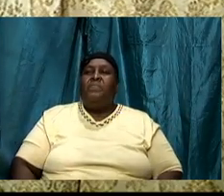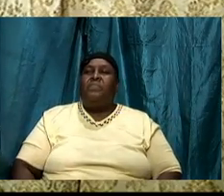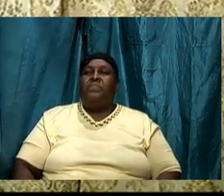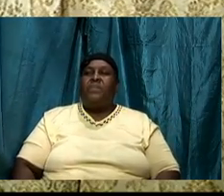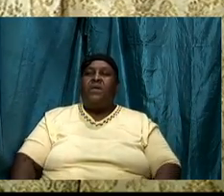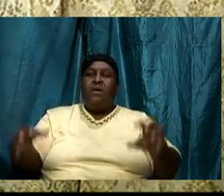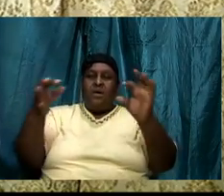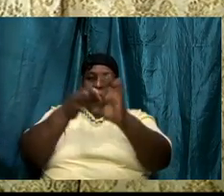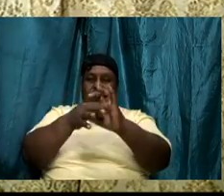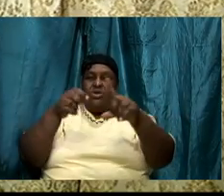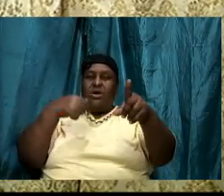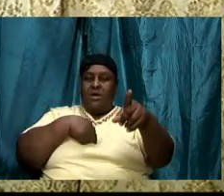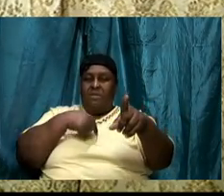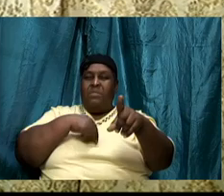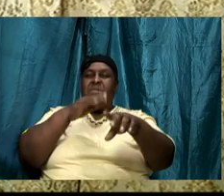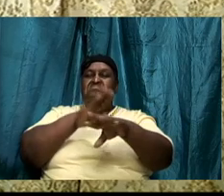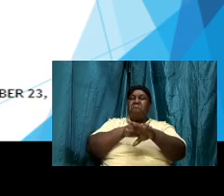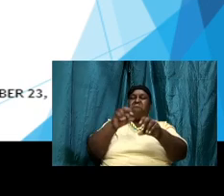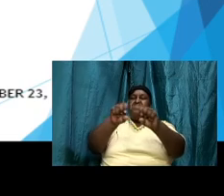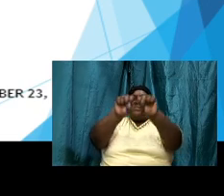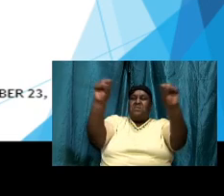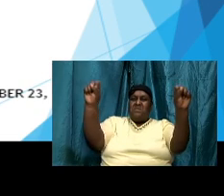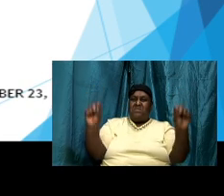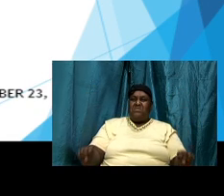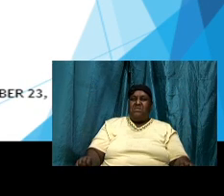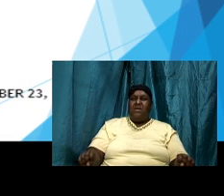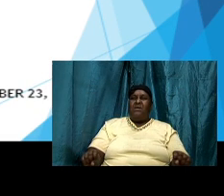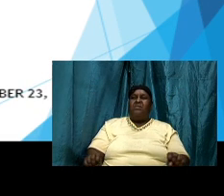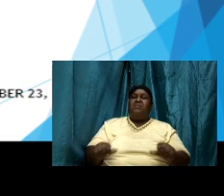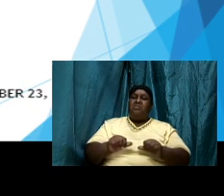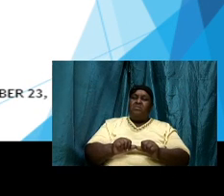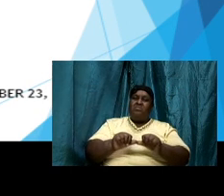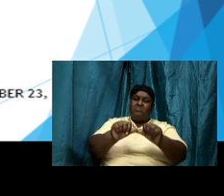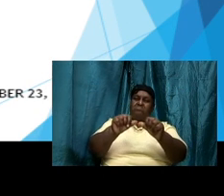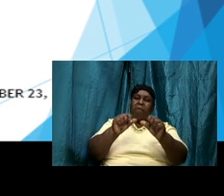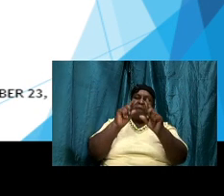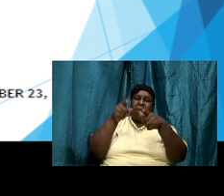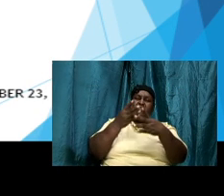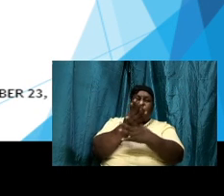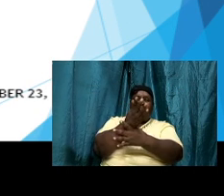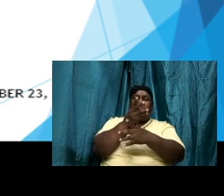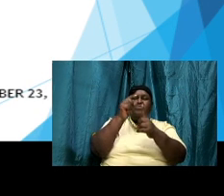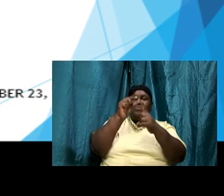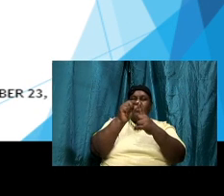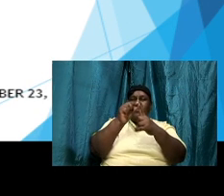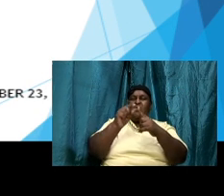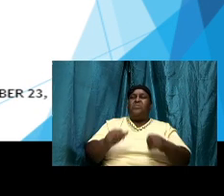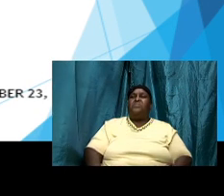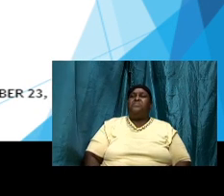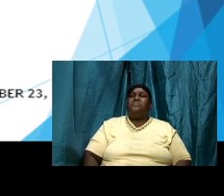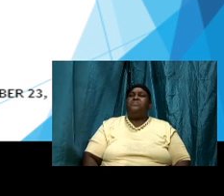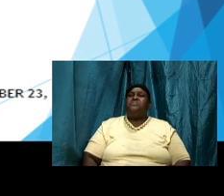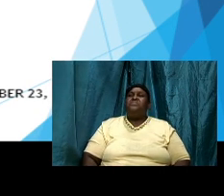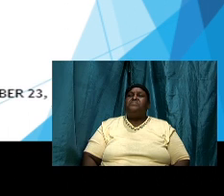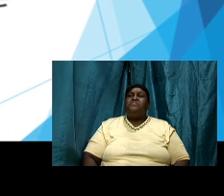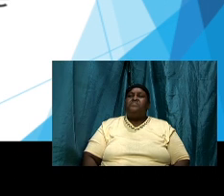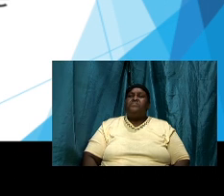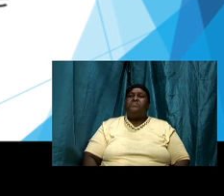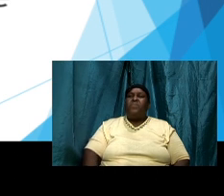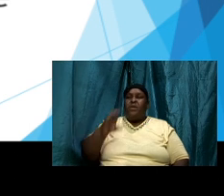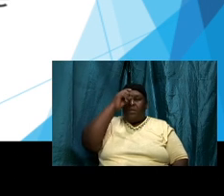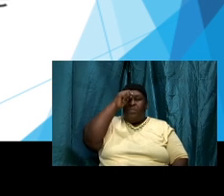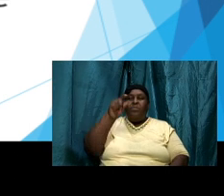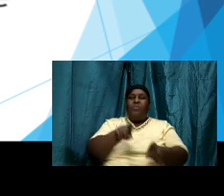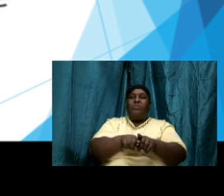right now as we continue to go through the word and brothers and sisters